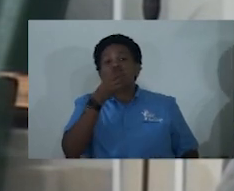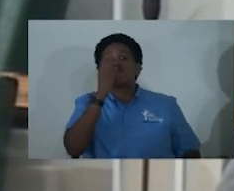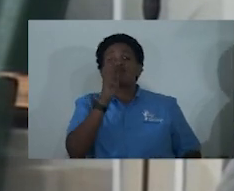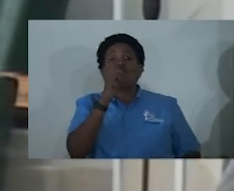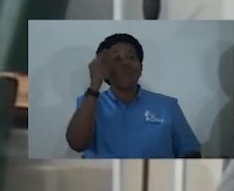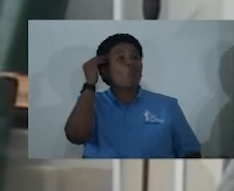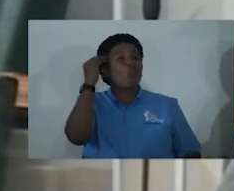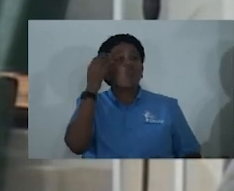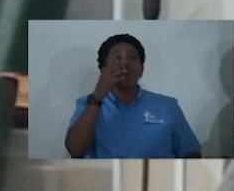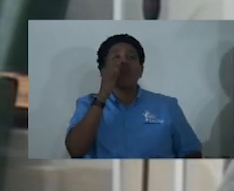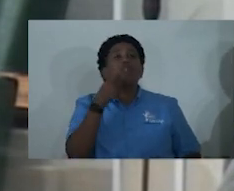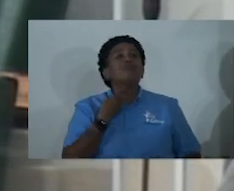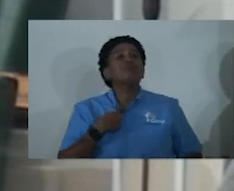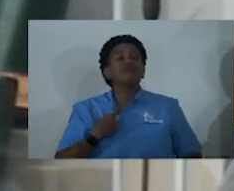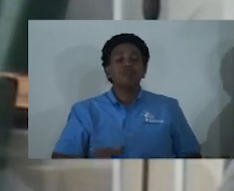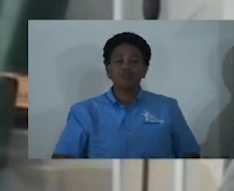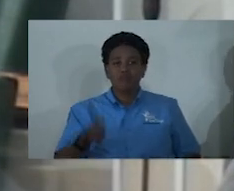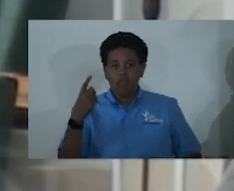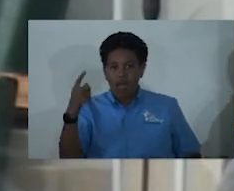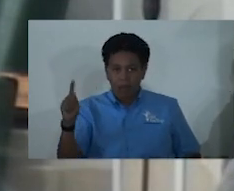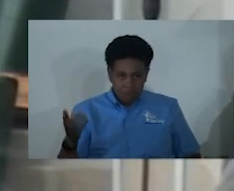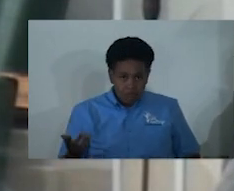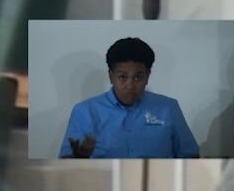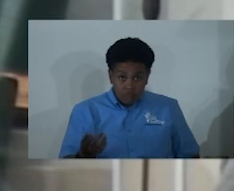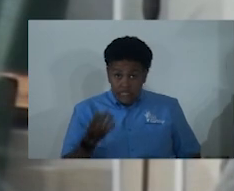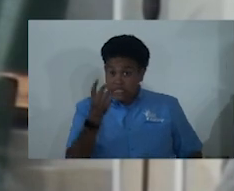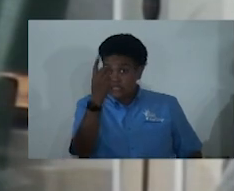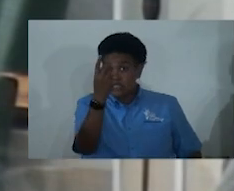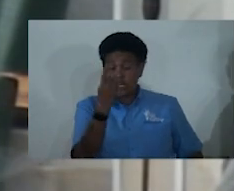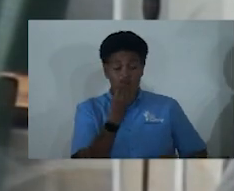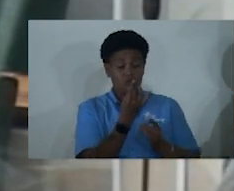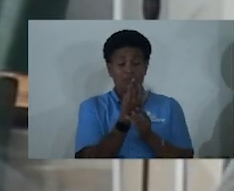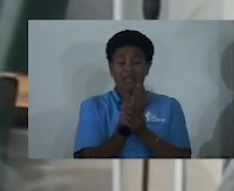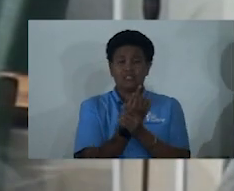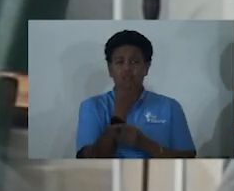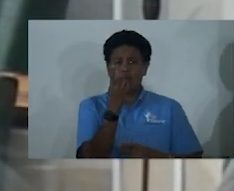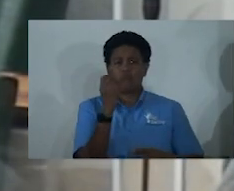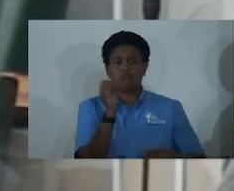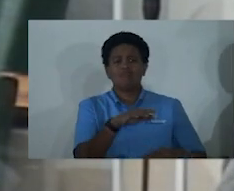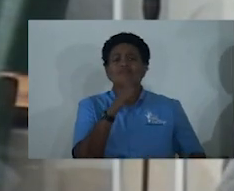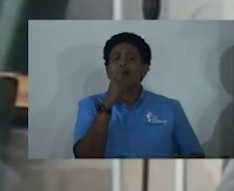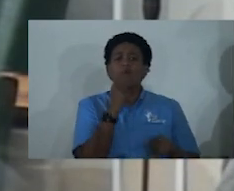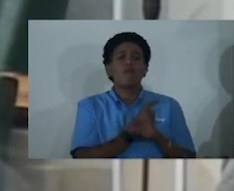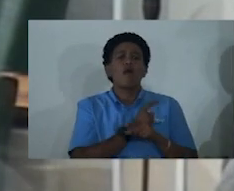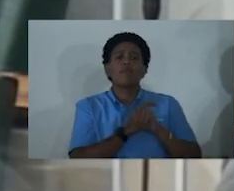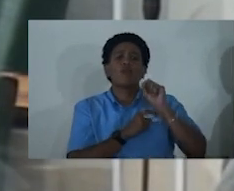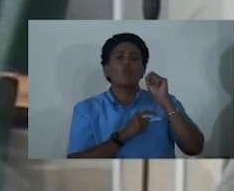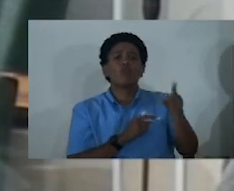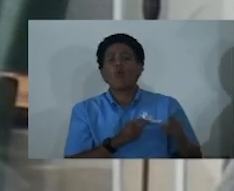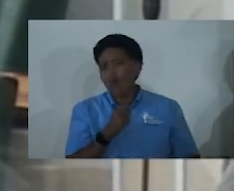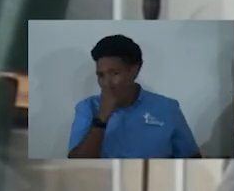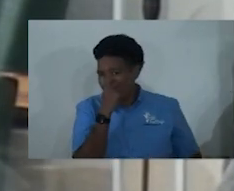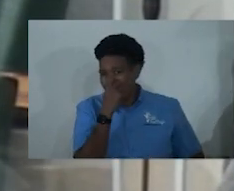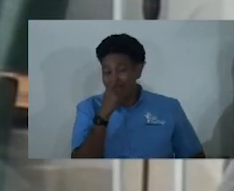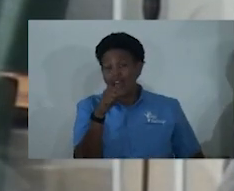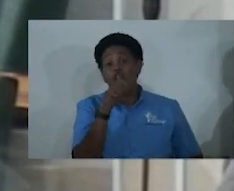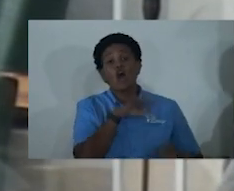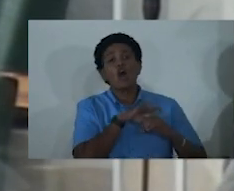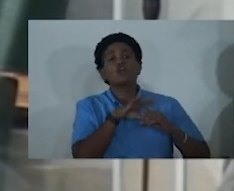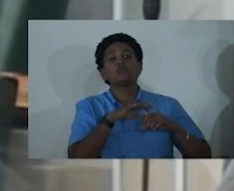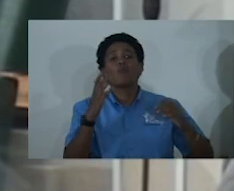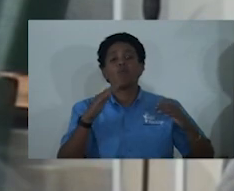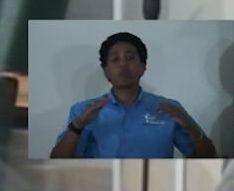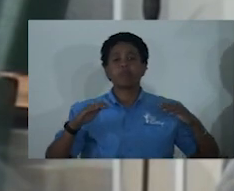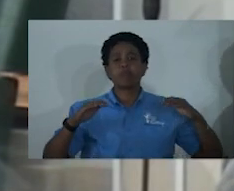In Jamaica, single-use plastics are often improperly disposed of. They contribute to